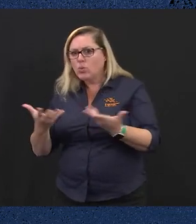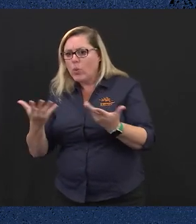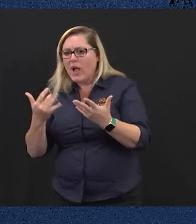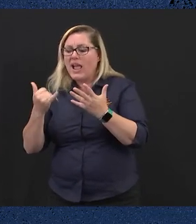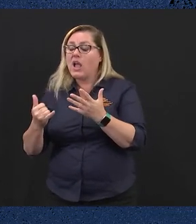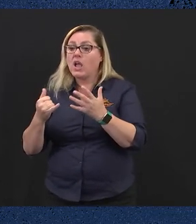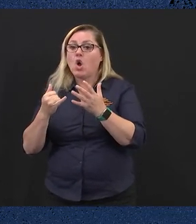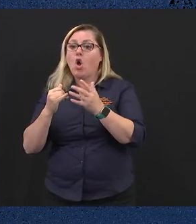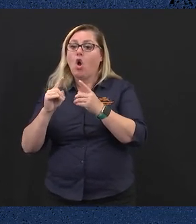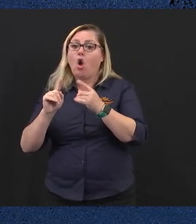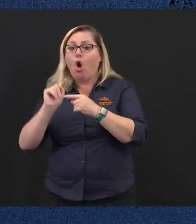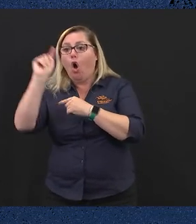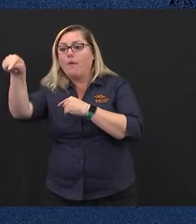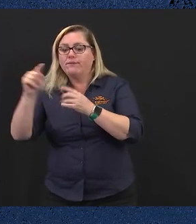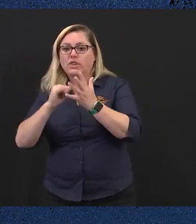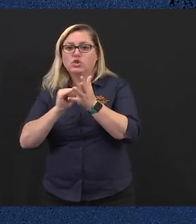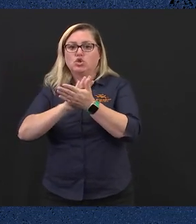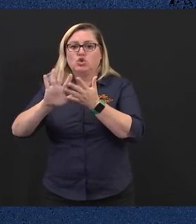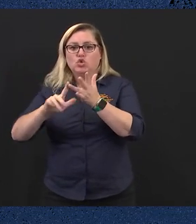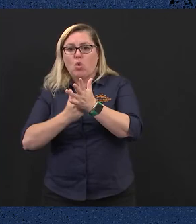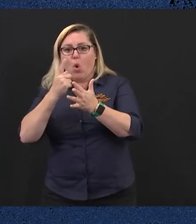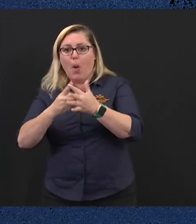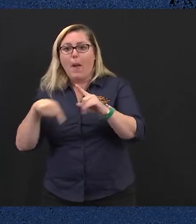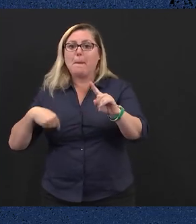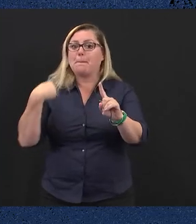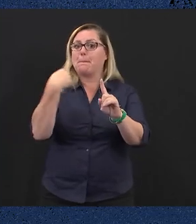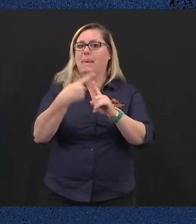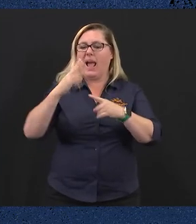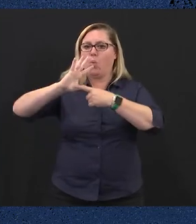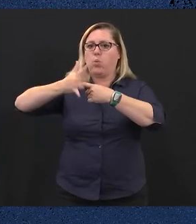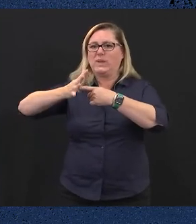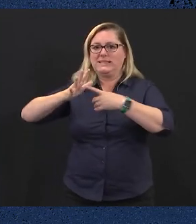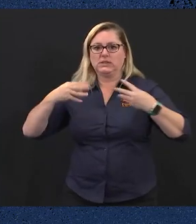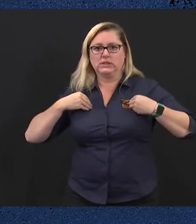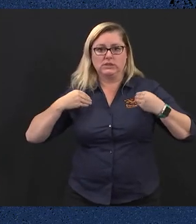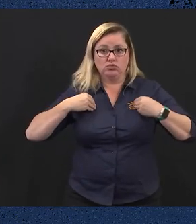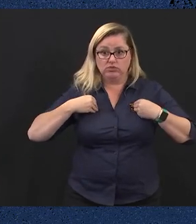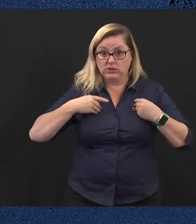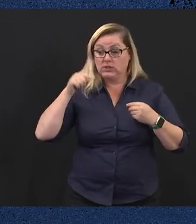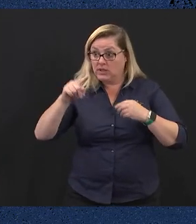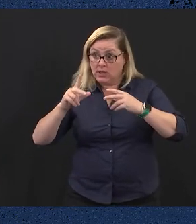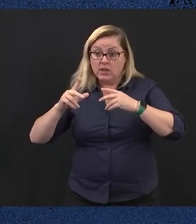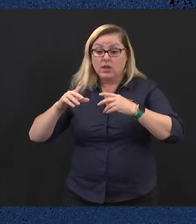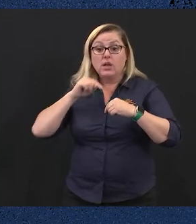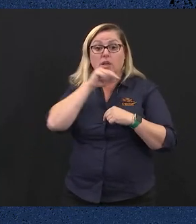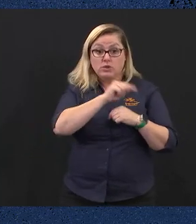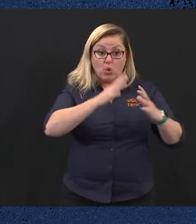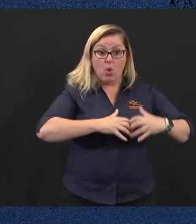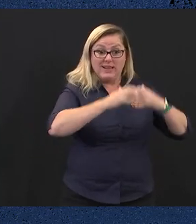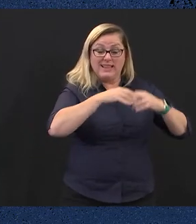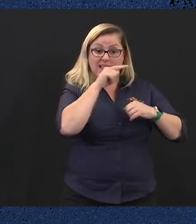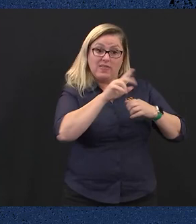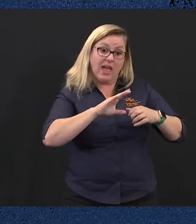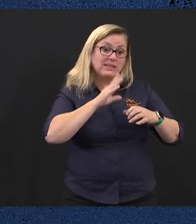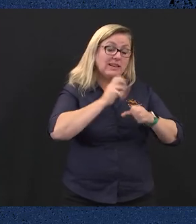growing onshore wind industry. By building a government-owned energy company, the Government will support